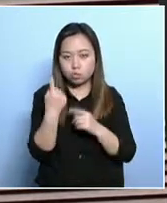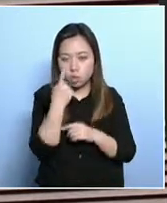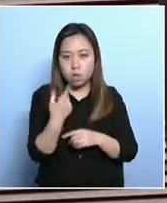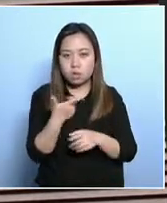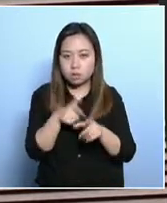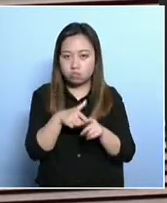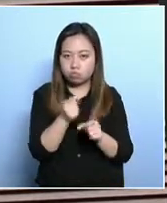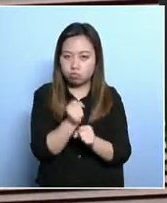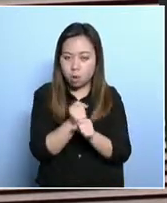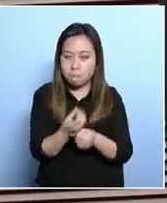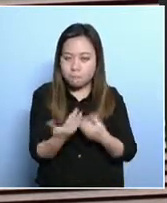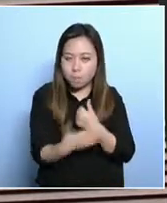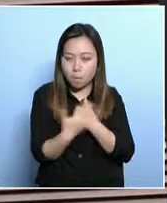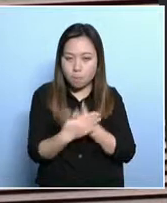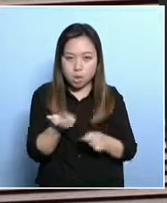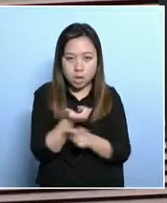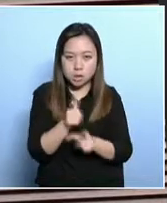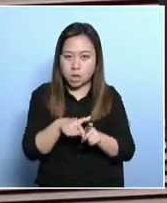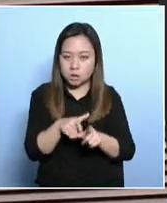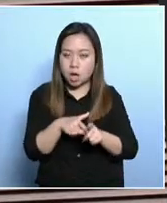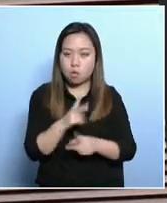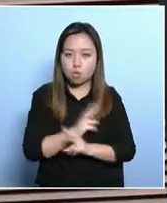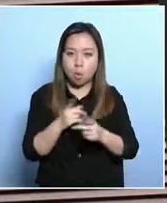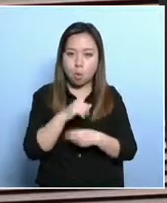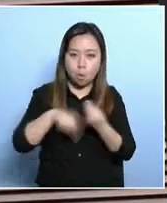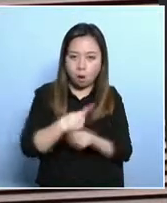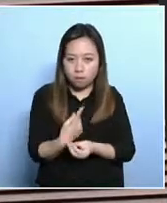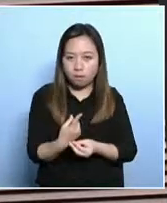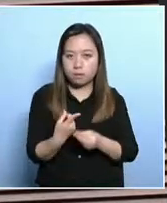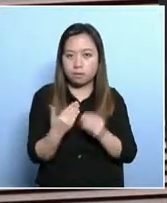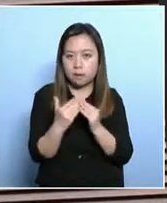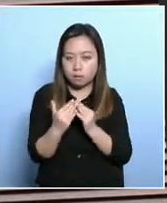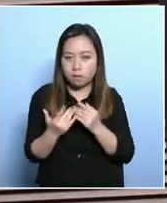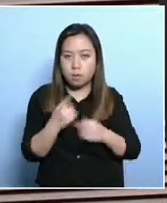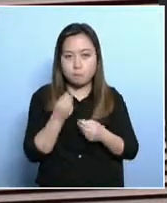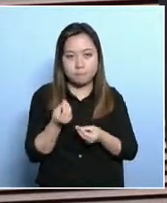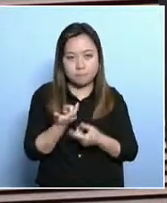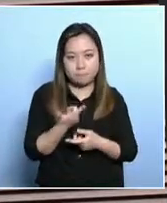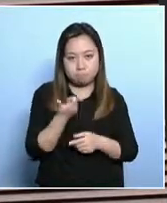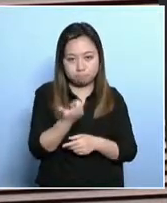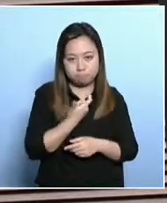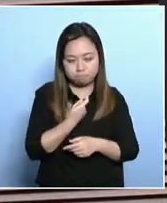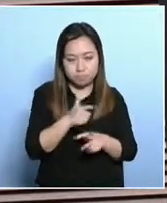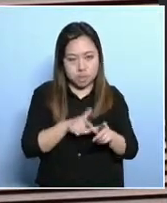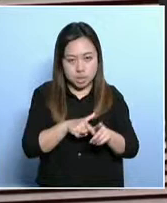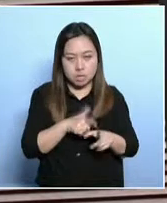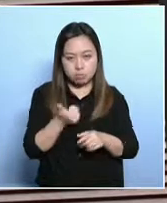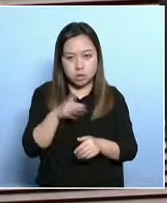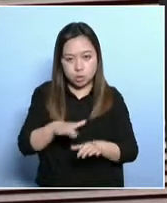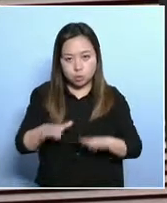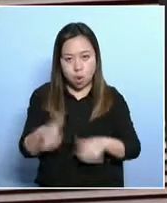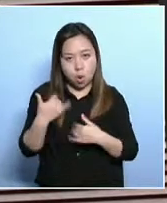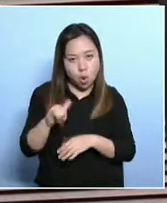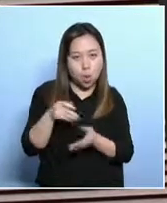90% view that working can help improve their income. And it will